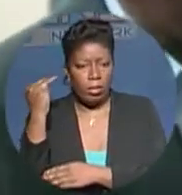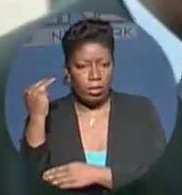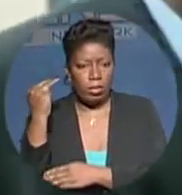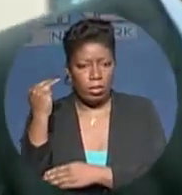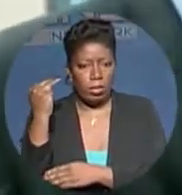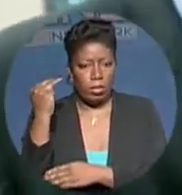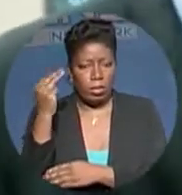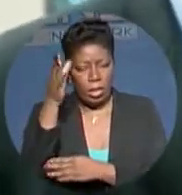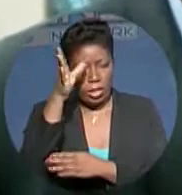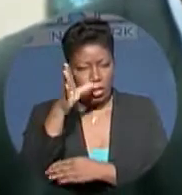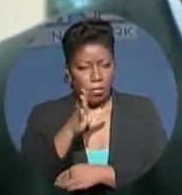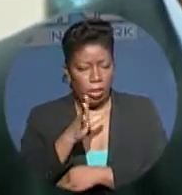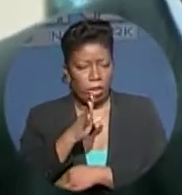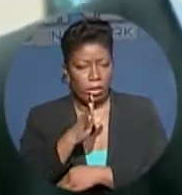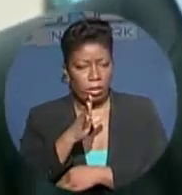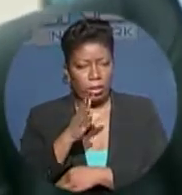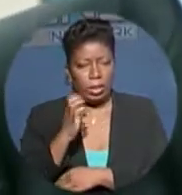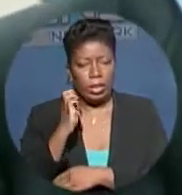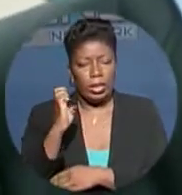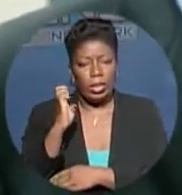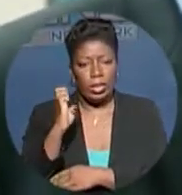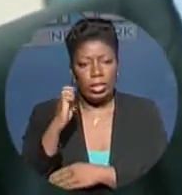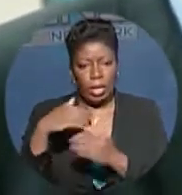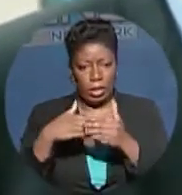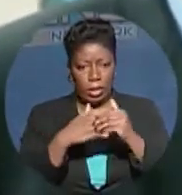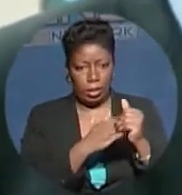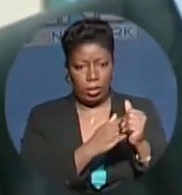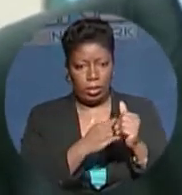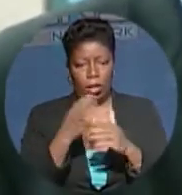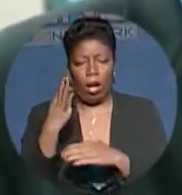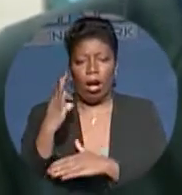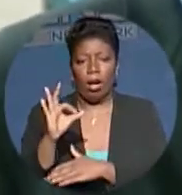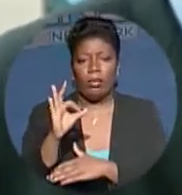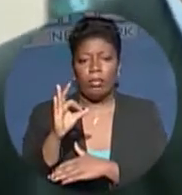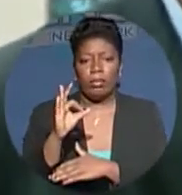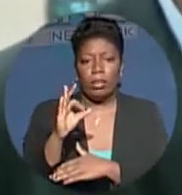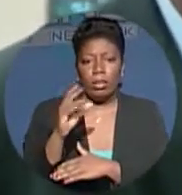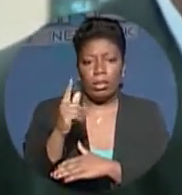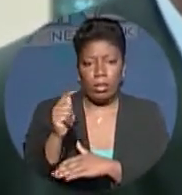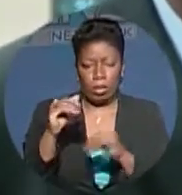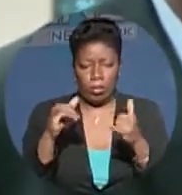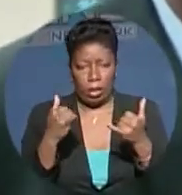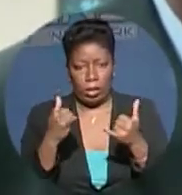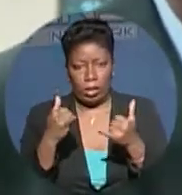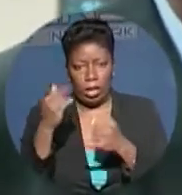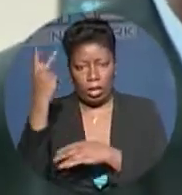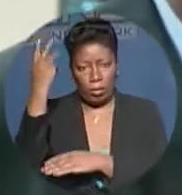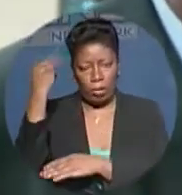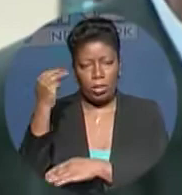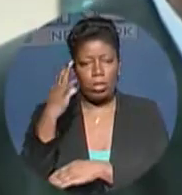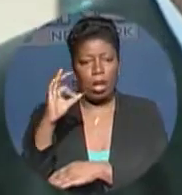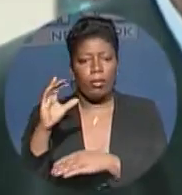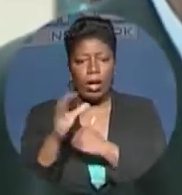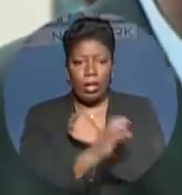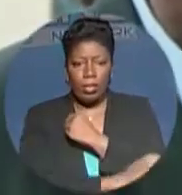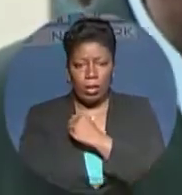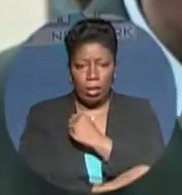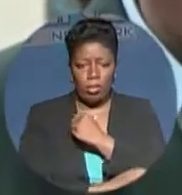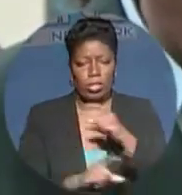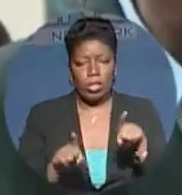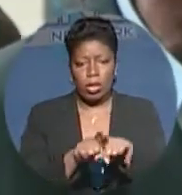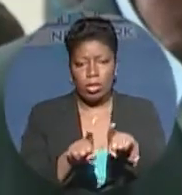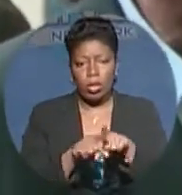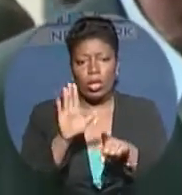He's a little bigger than just a man, he's the leader of our party, he's the Prime Minister of the country. Plus he's your friend.